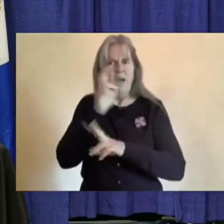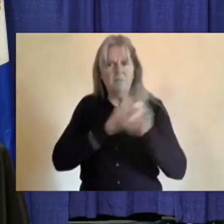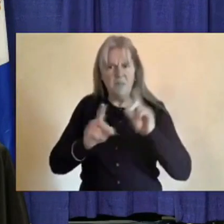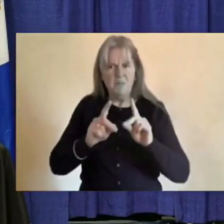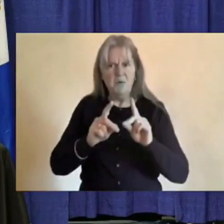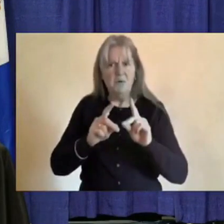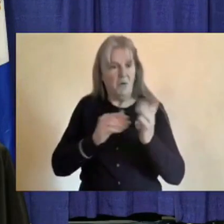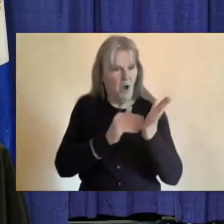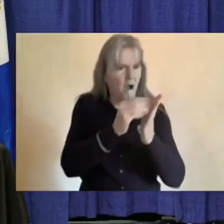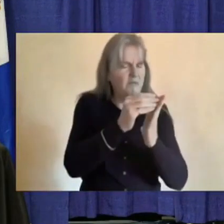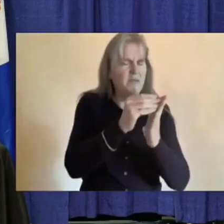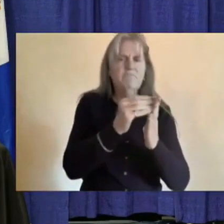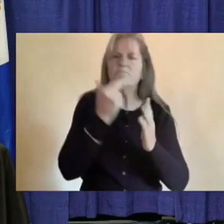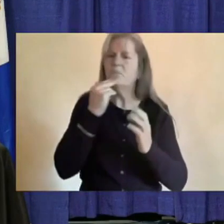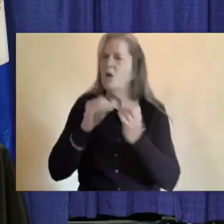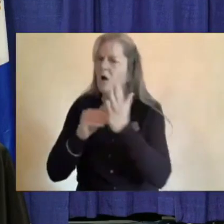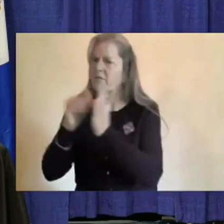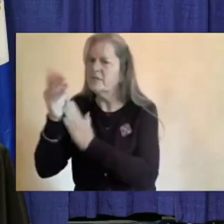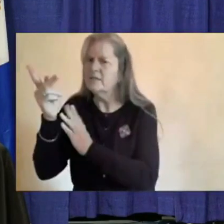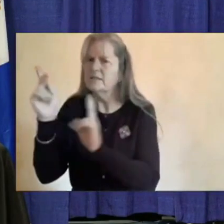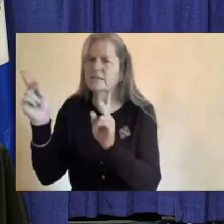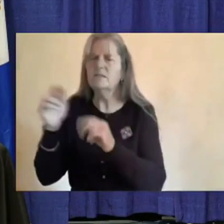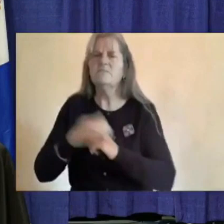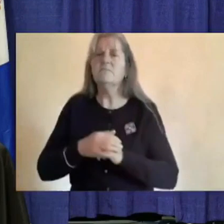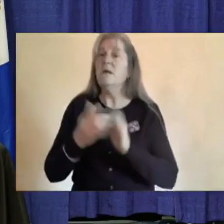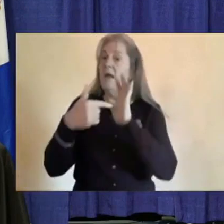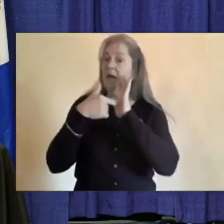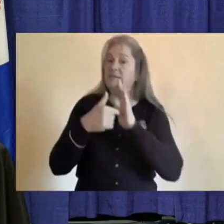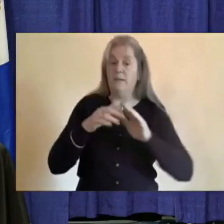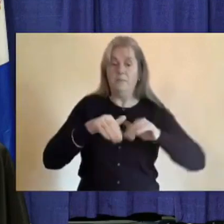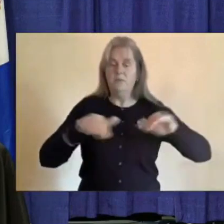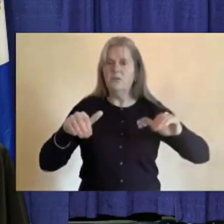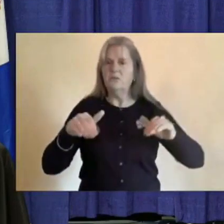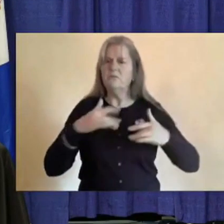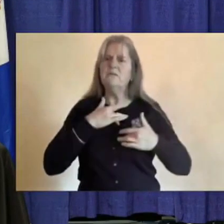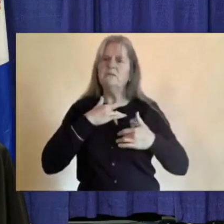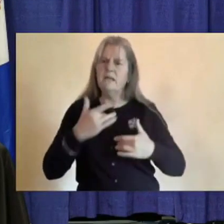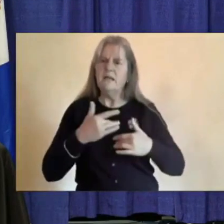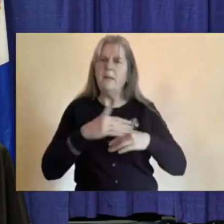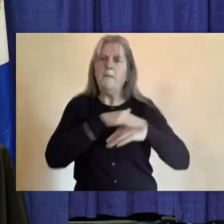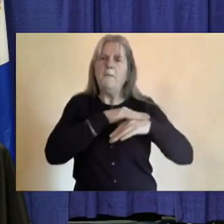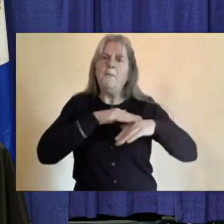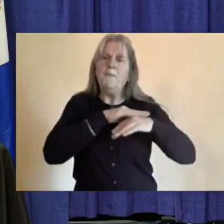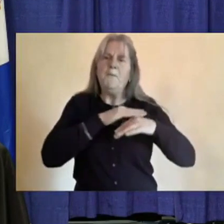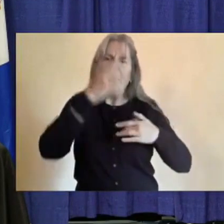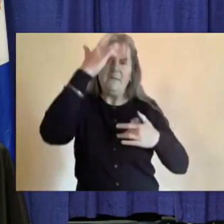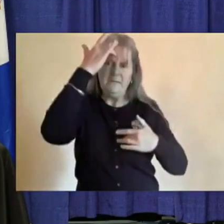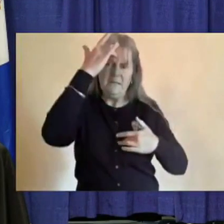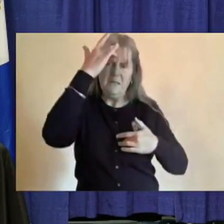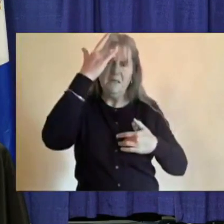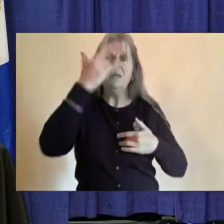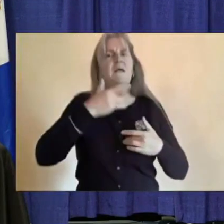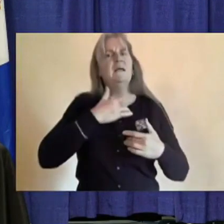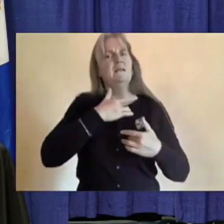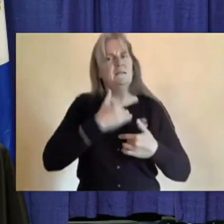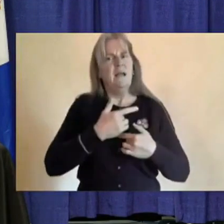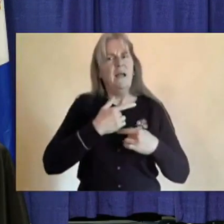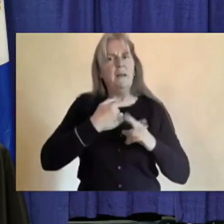For example, in general, children have milder symptoms. They will usually have a fever and a dry cough.